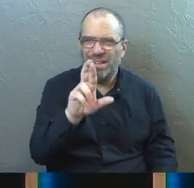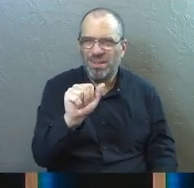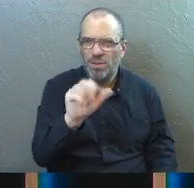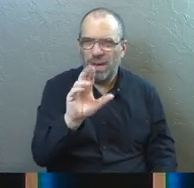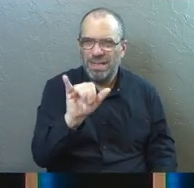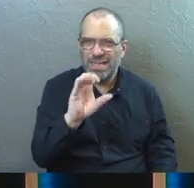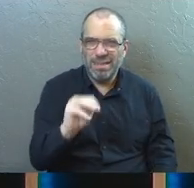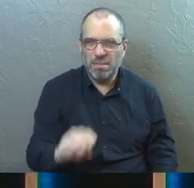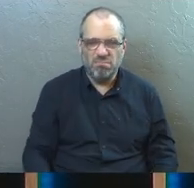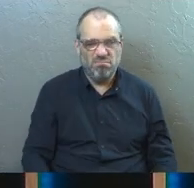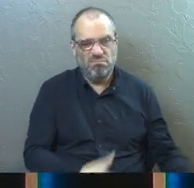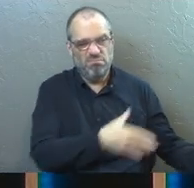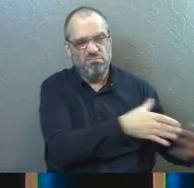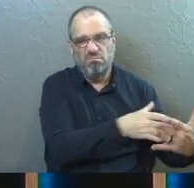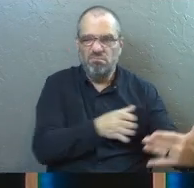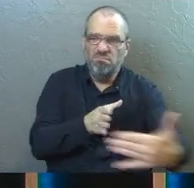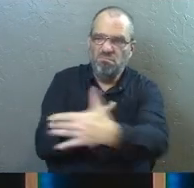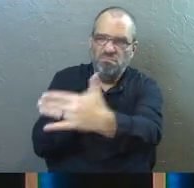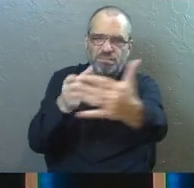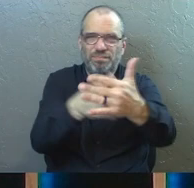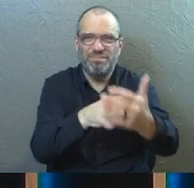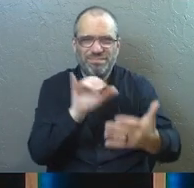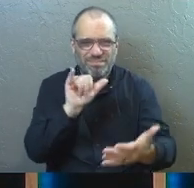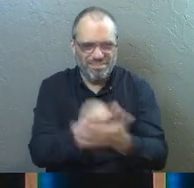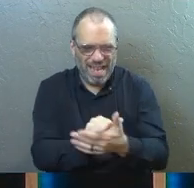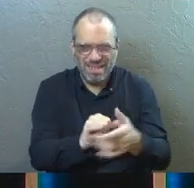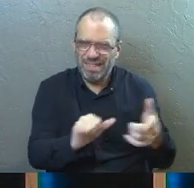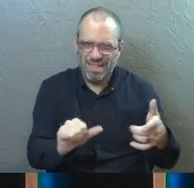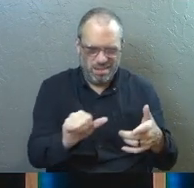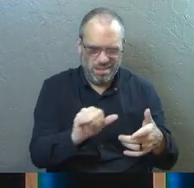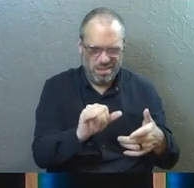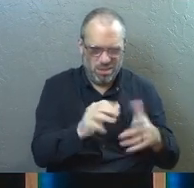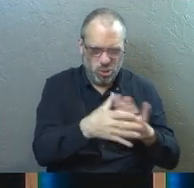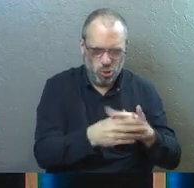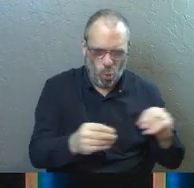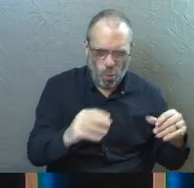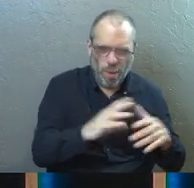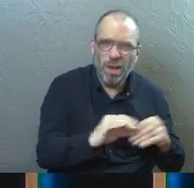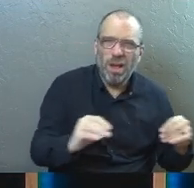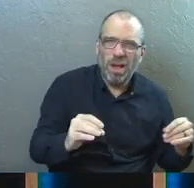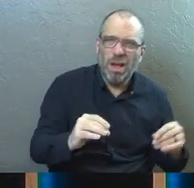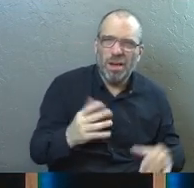and this is part of the subtext to this particular story.